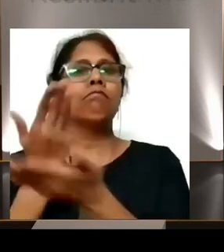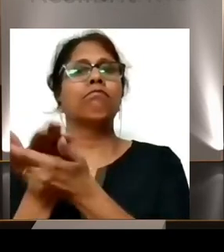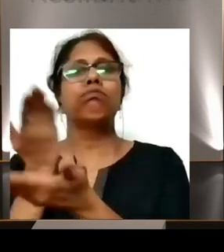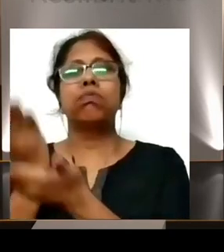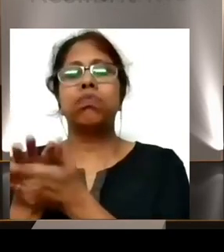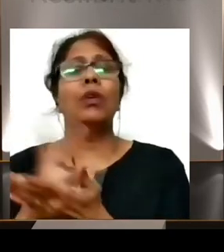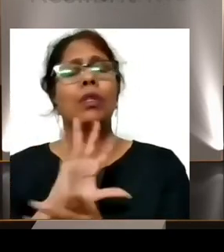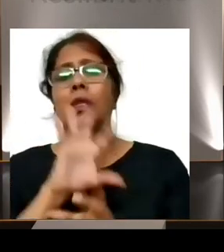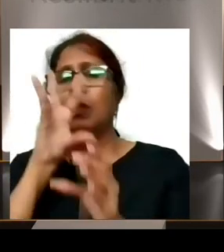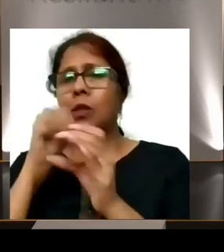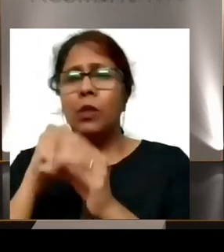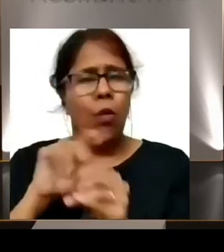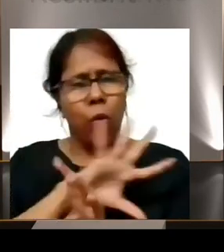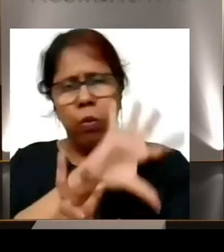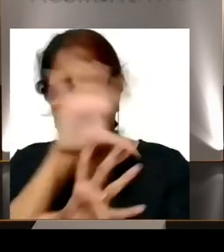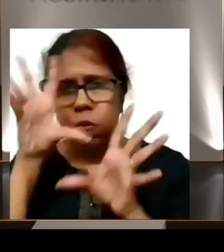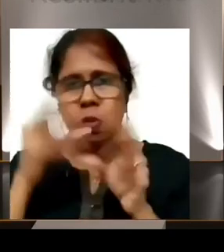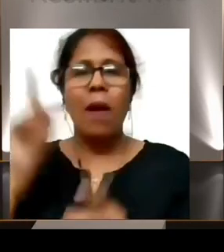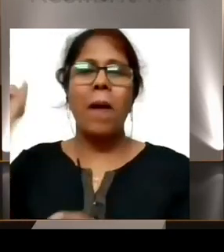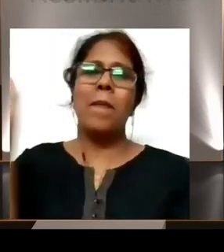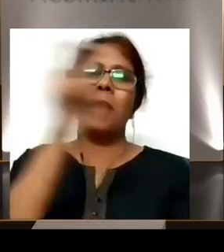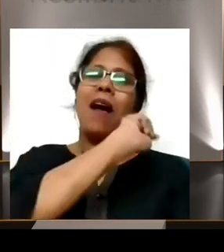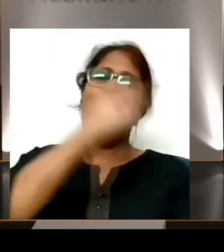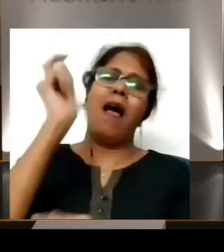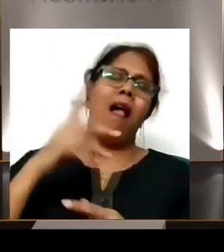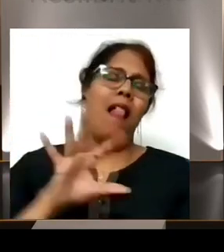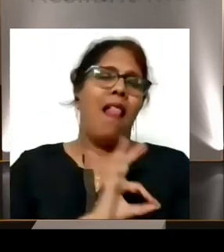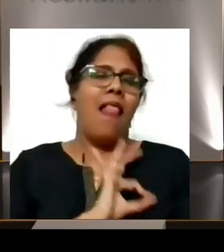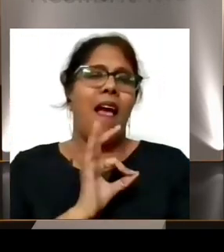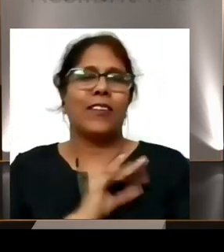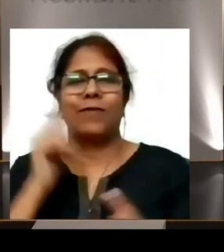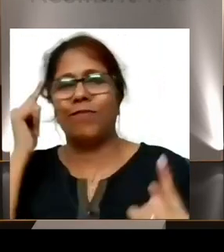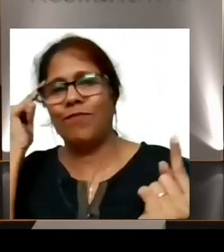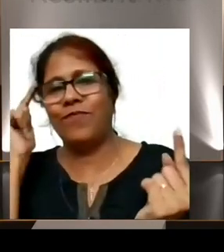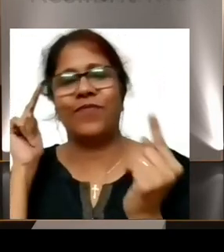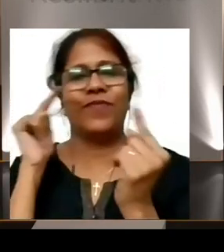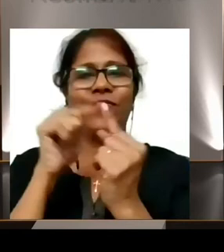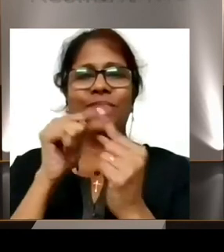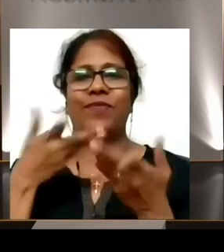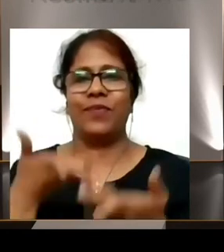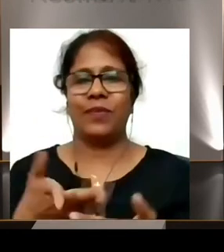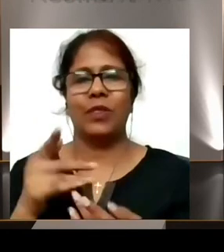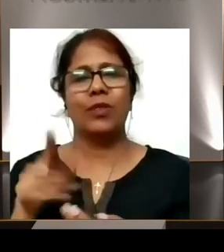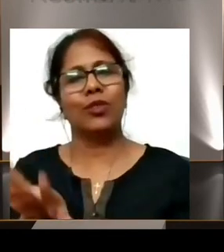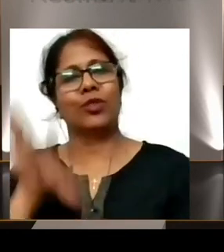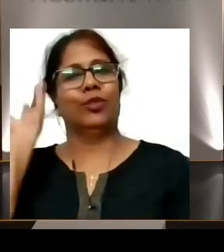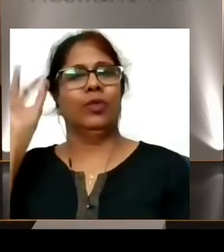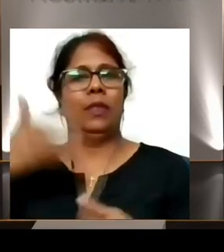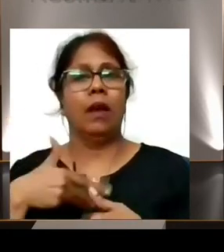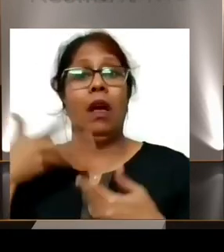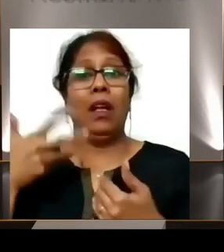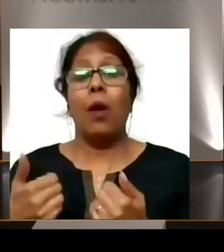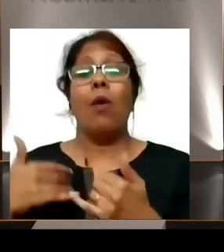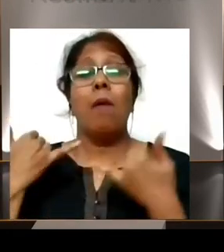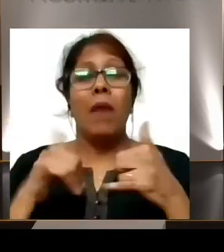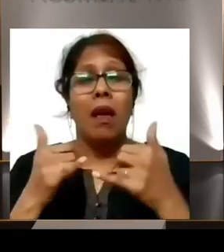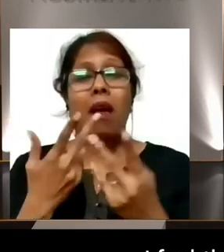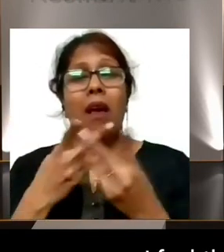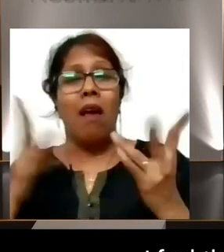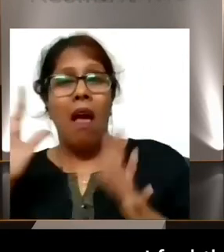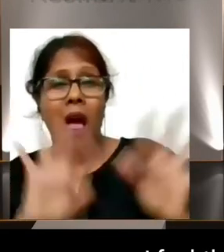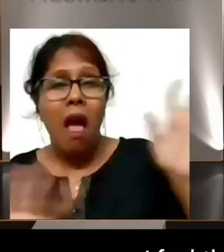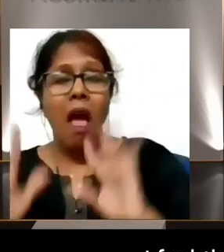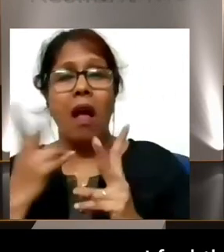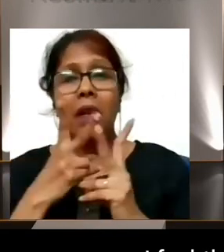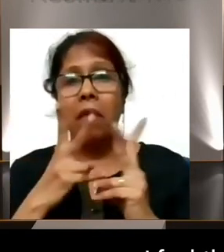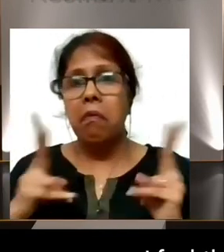all these activities, badminton was the sport that I chose. All these activities, now that I remember, I mean, now that I go